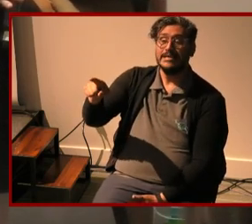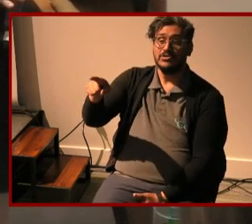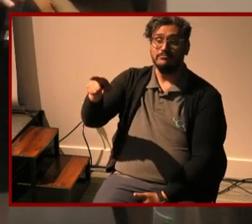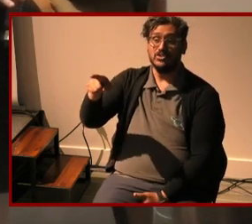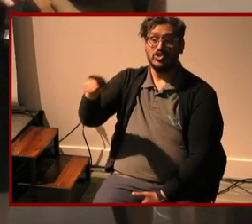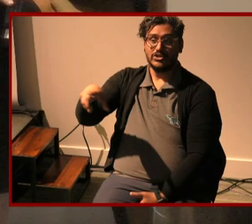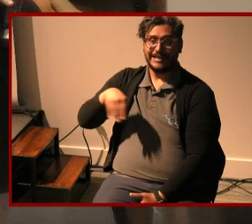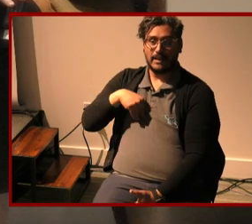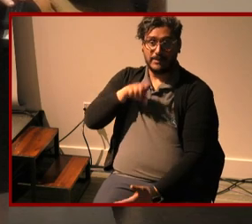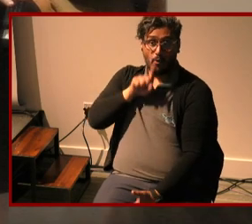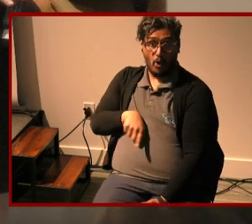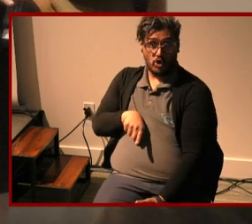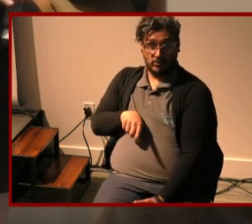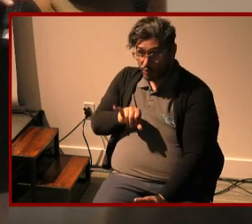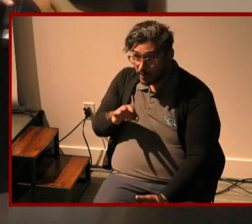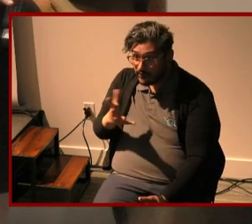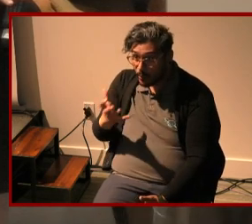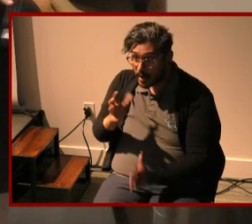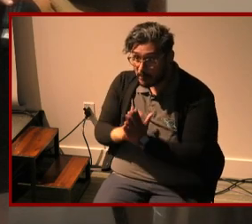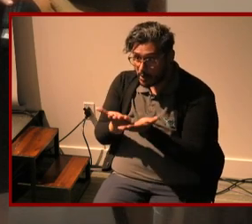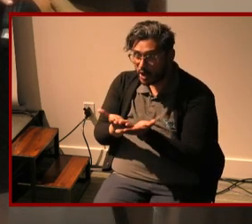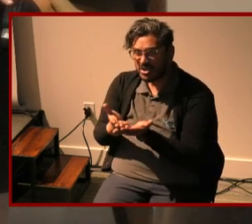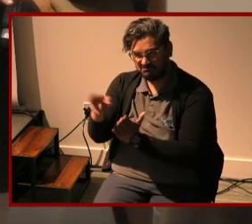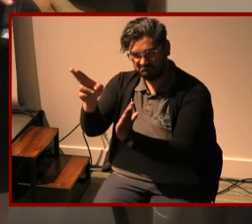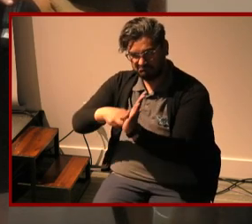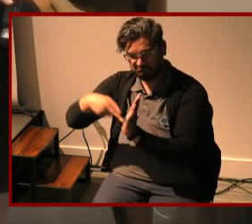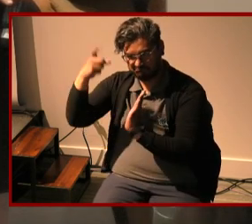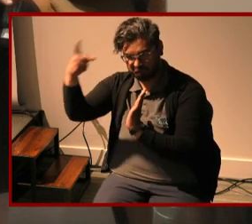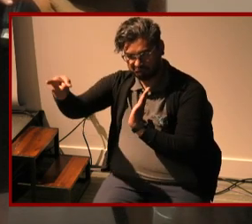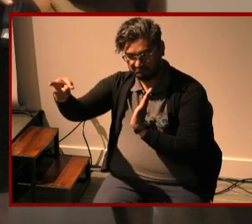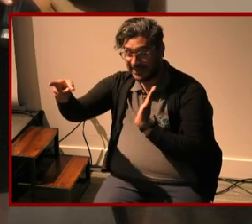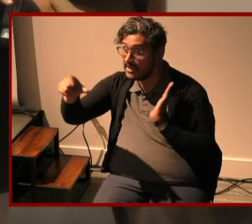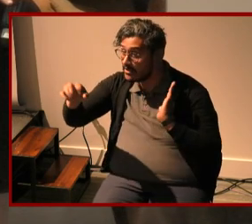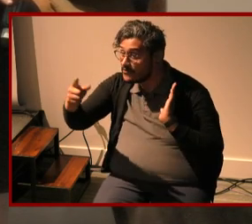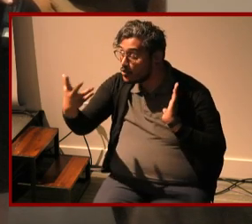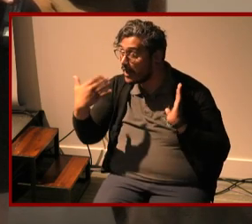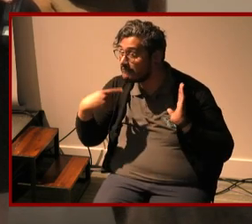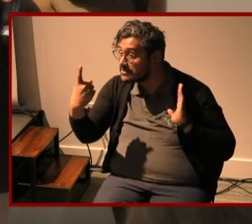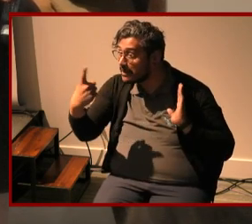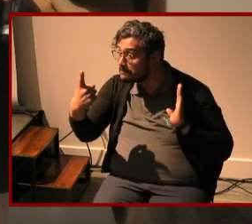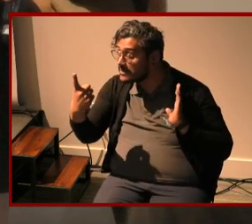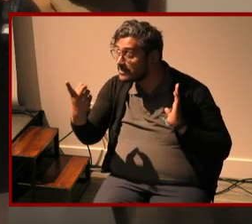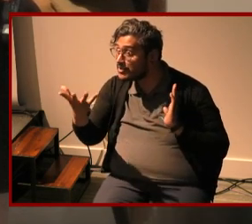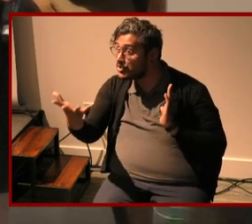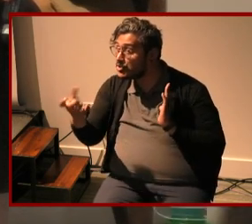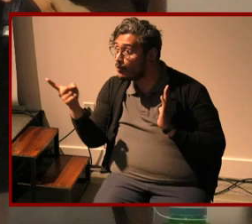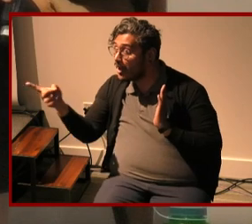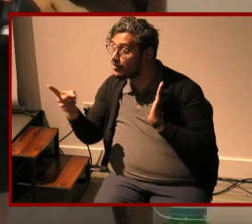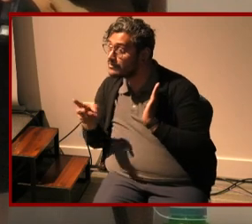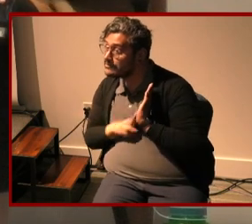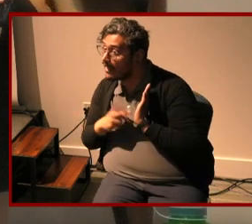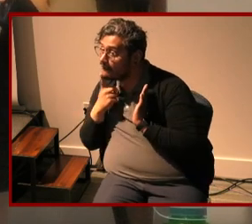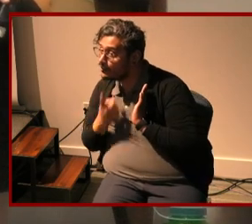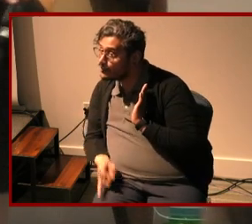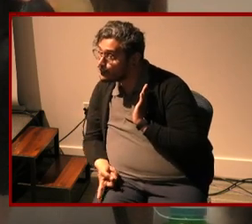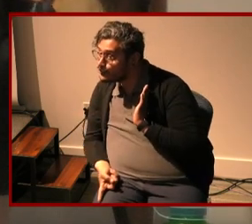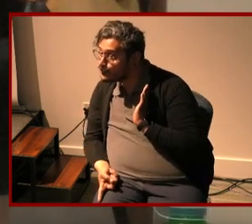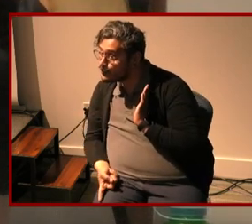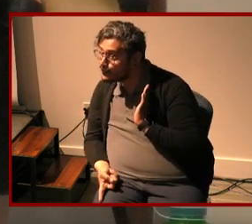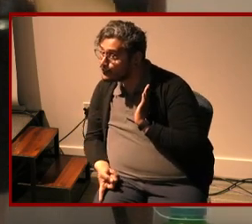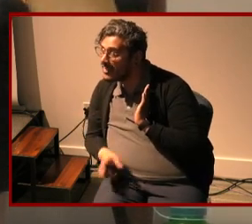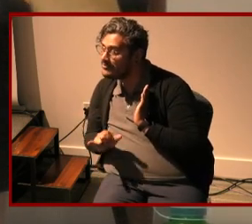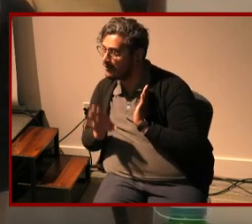from carla please do so if you have something that amanda can sign and you can like glue it in your book that would be great